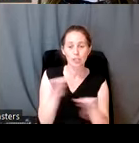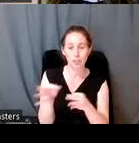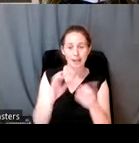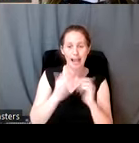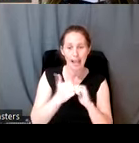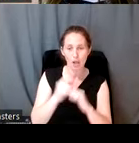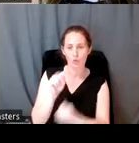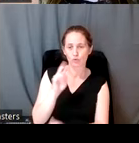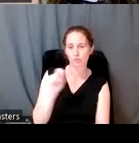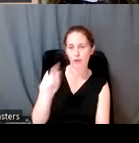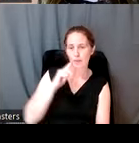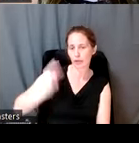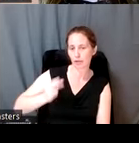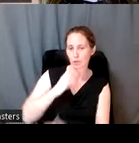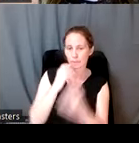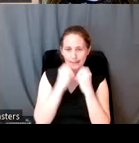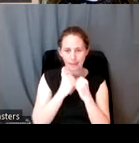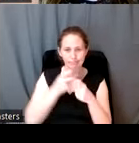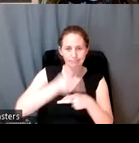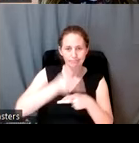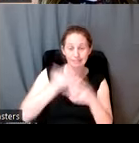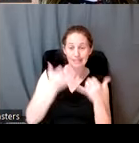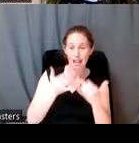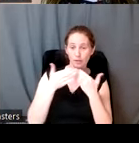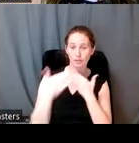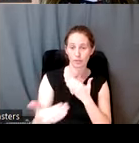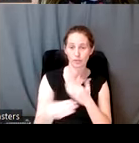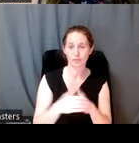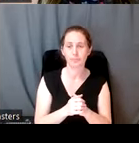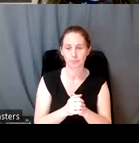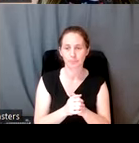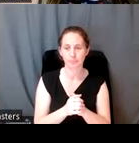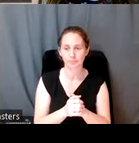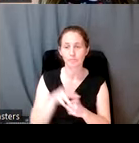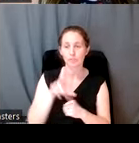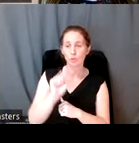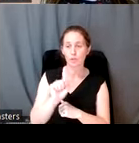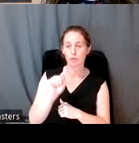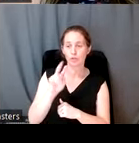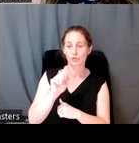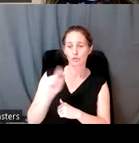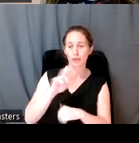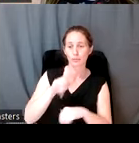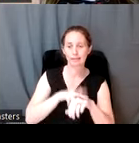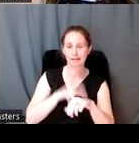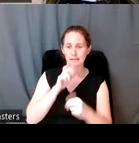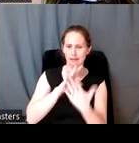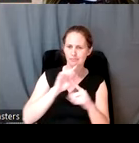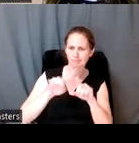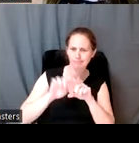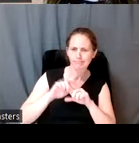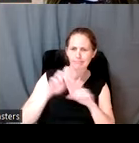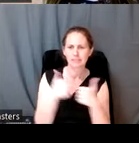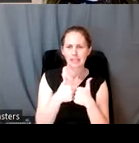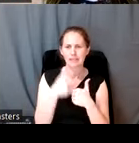tribal heritage will be cared for now and into the future. U.S. nations encounter several challenges in